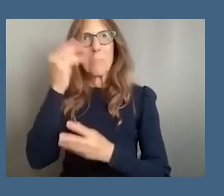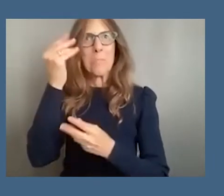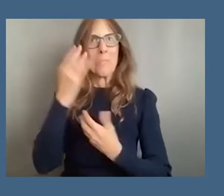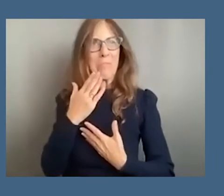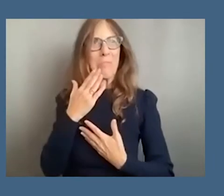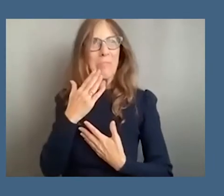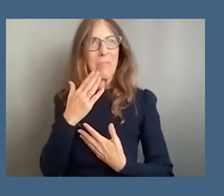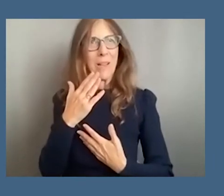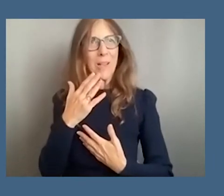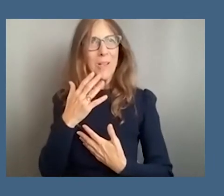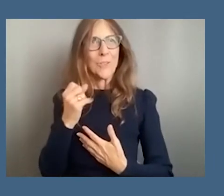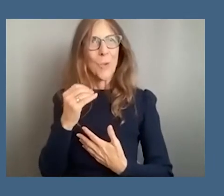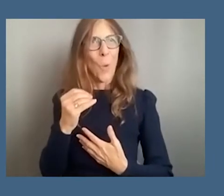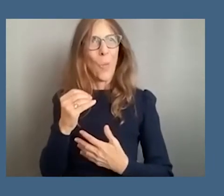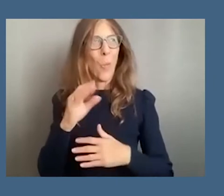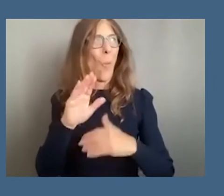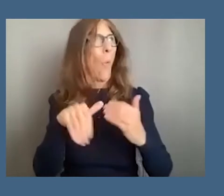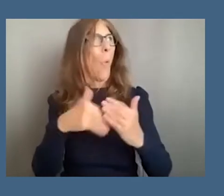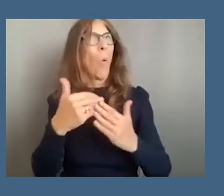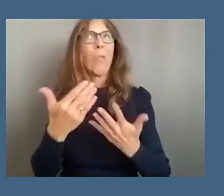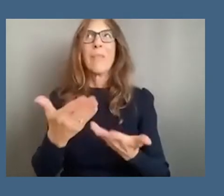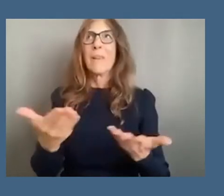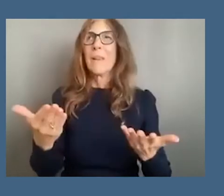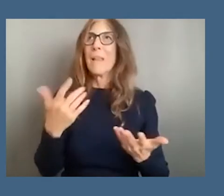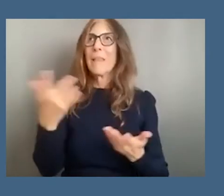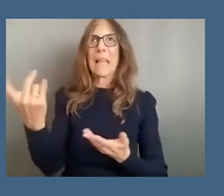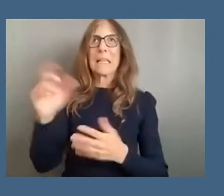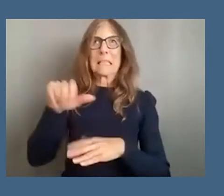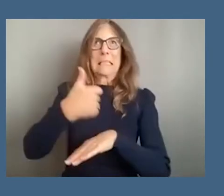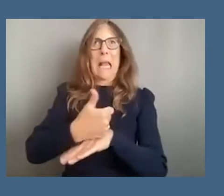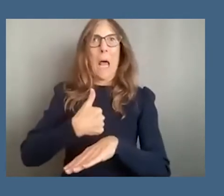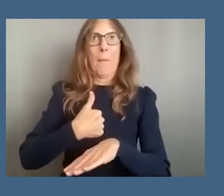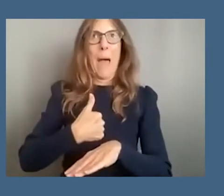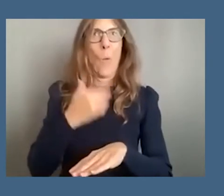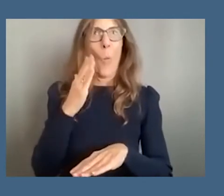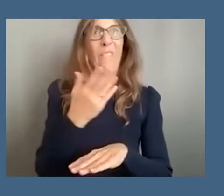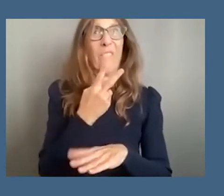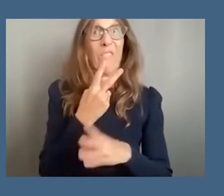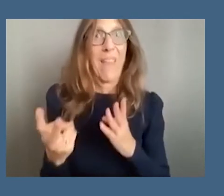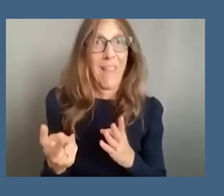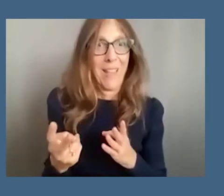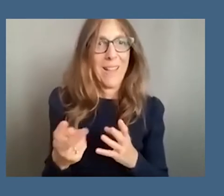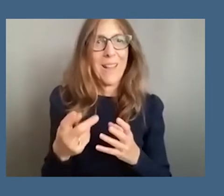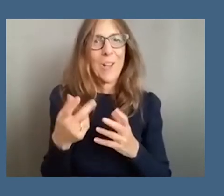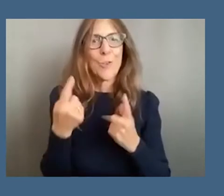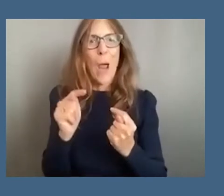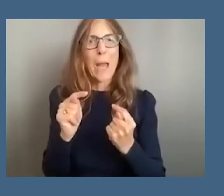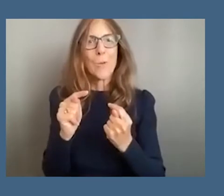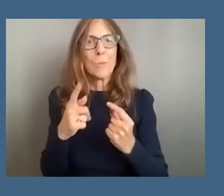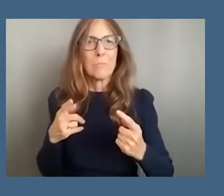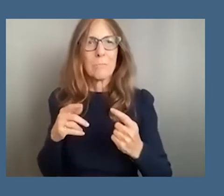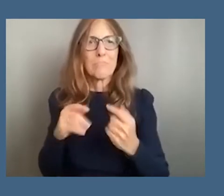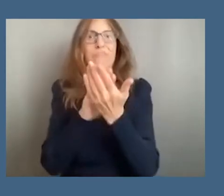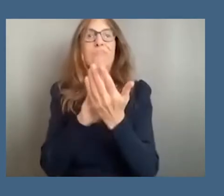i am already set to fail in trying to you know work against the stereotype the trope that